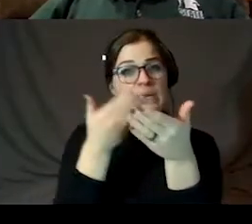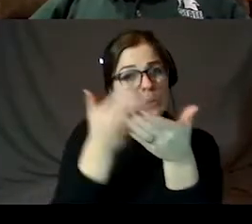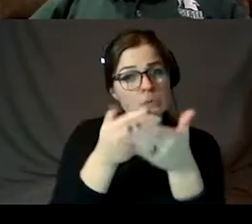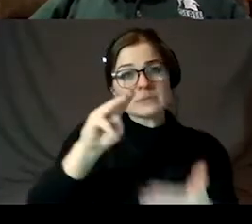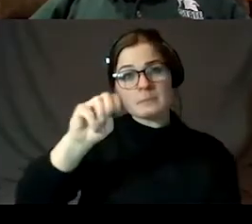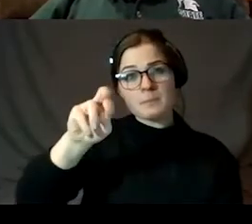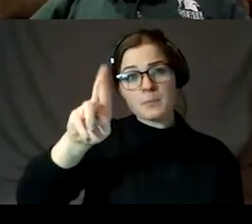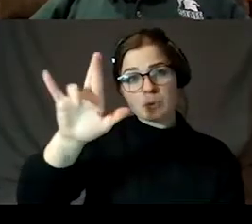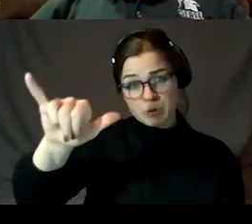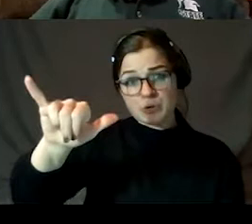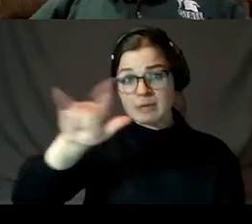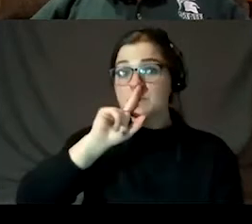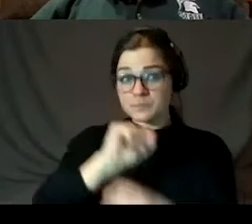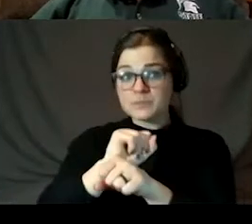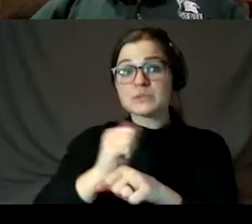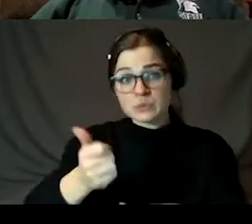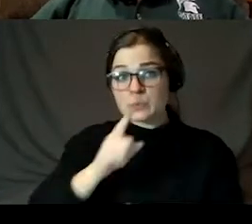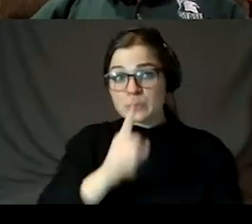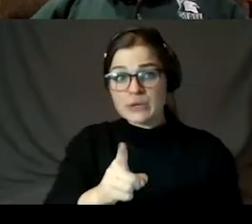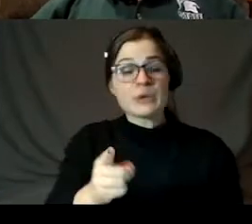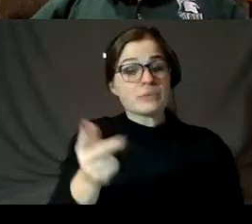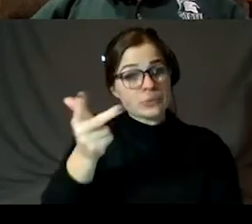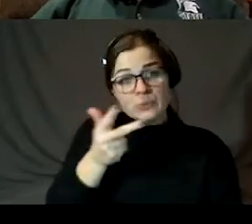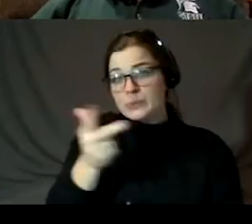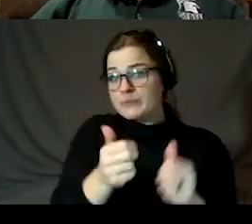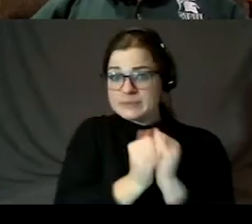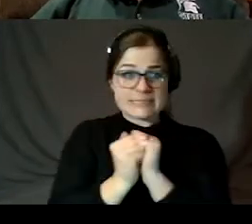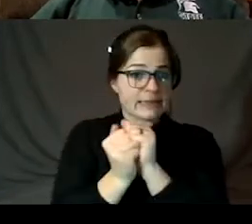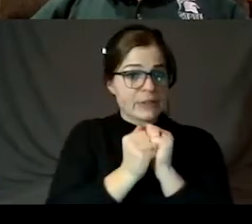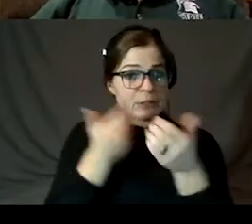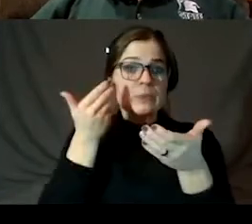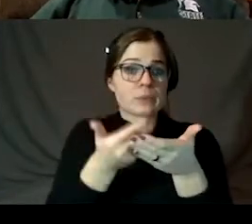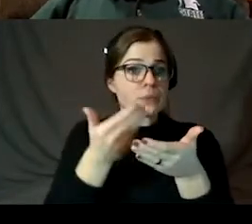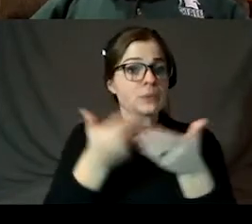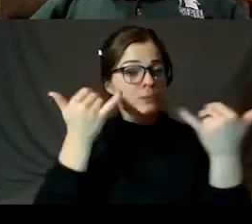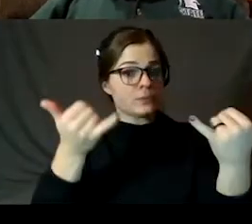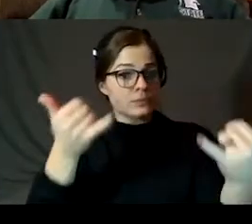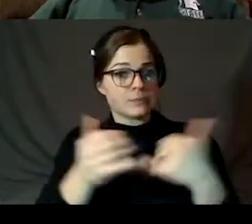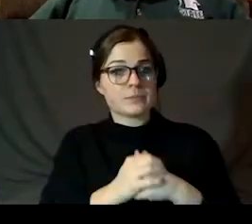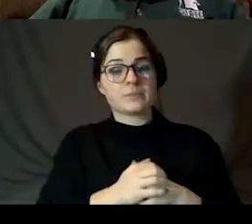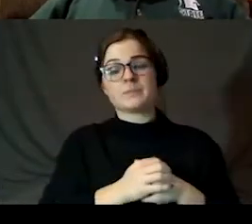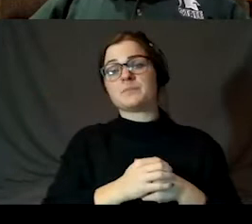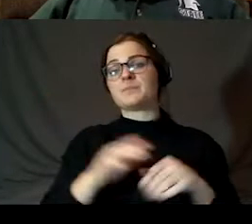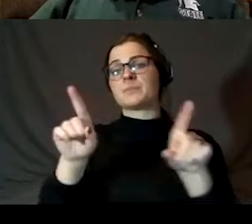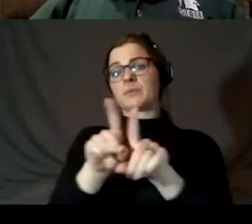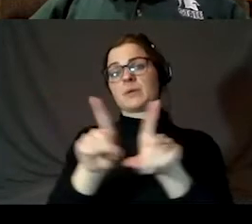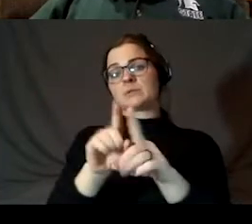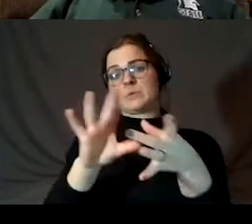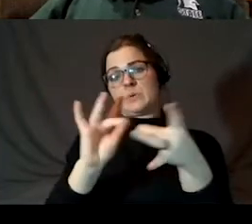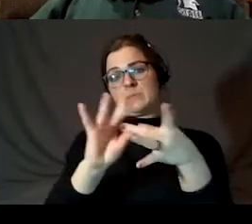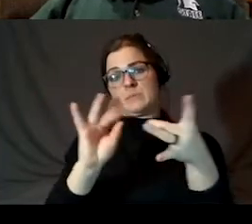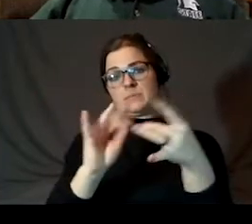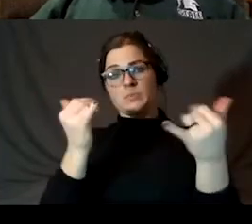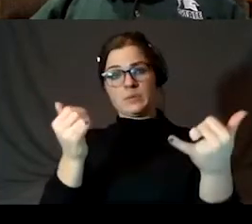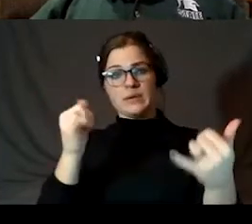and that's real. The three of them are very close together around this time. And I'll also mention that this happens to be the